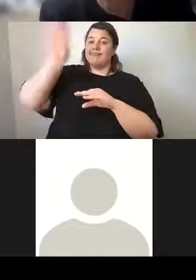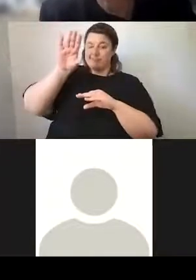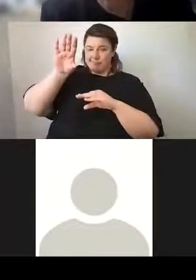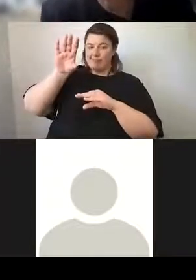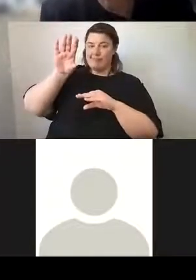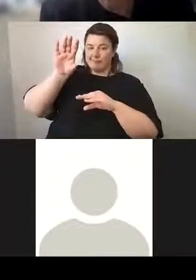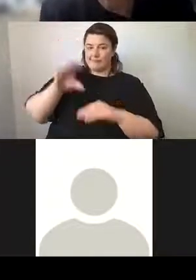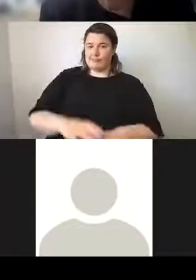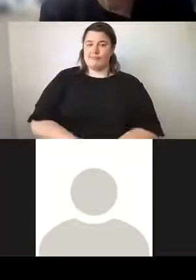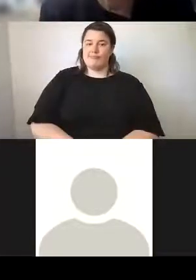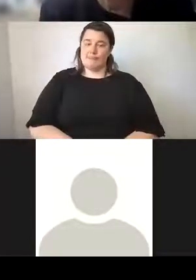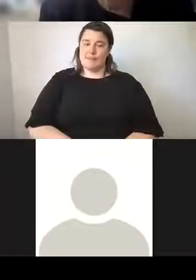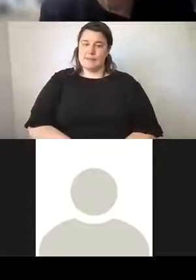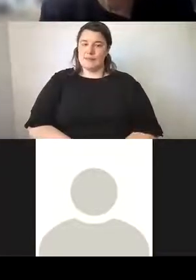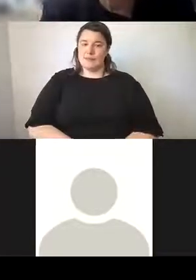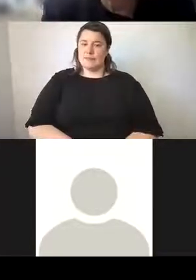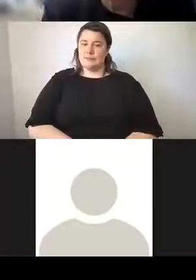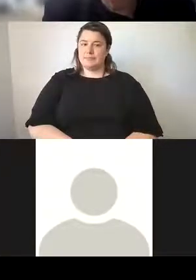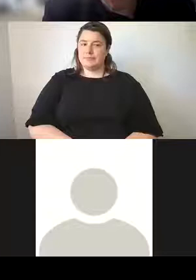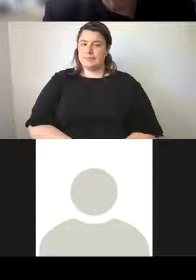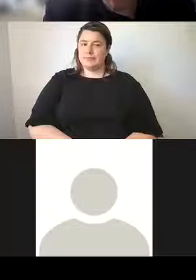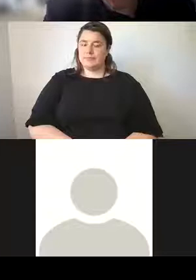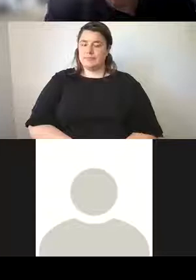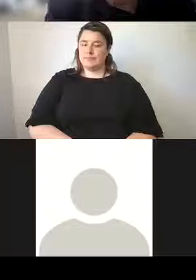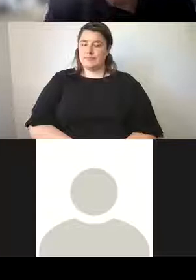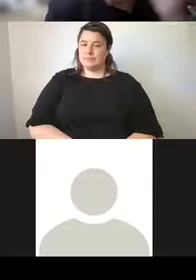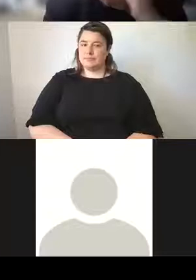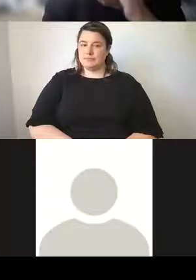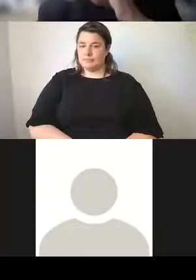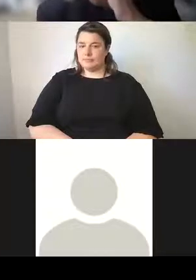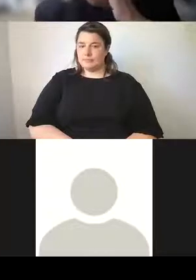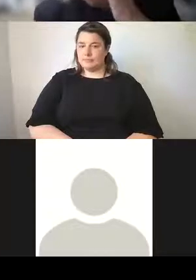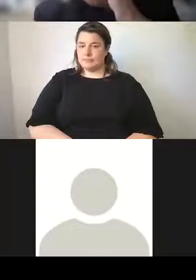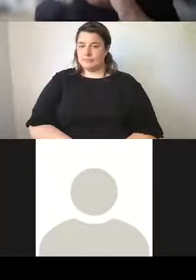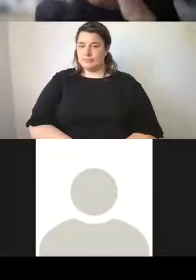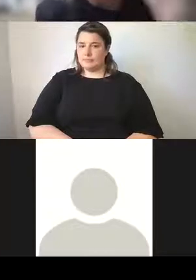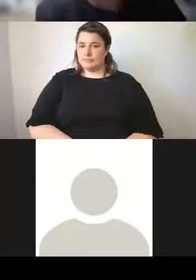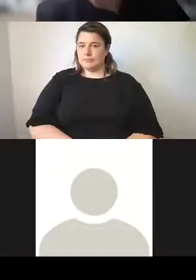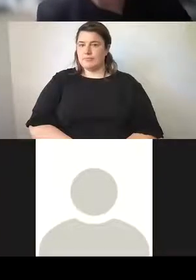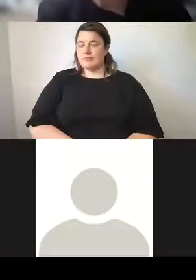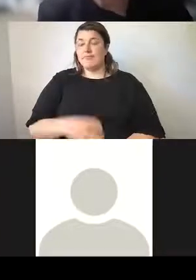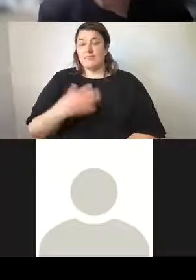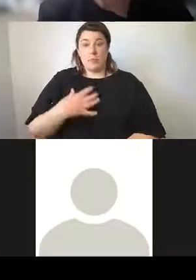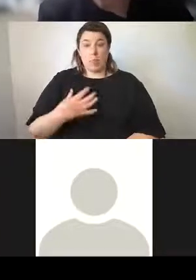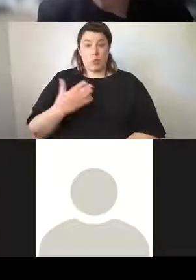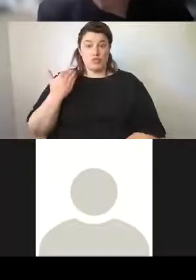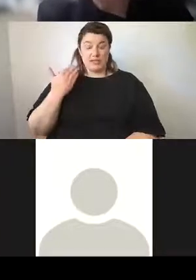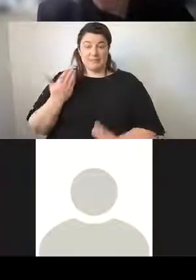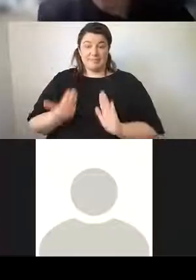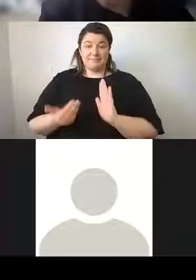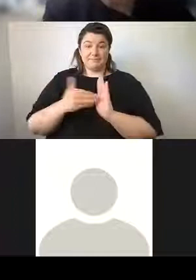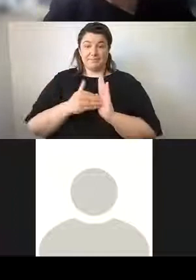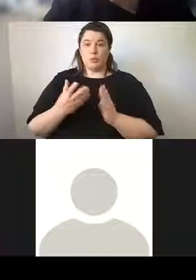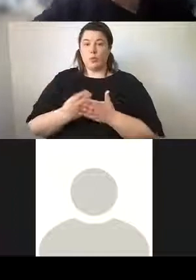subsequent. And again, of course, there's been a much more recent addition with the Cafe